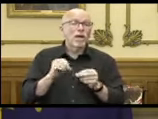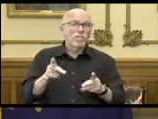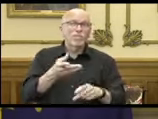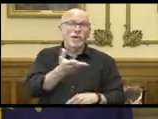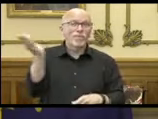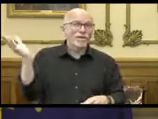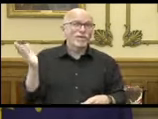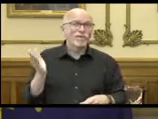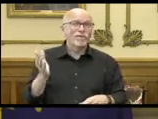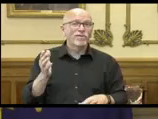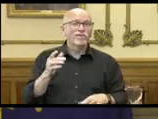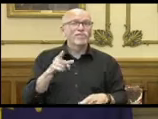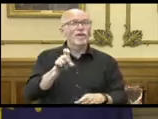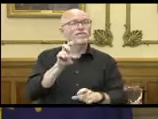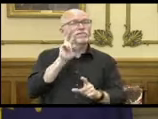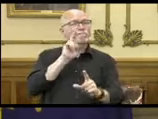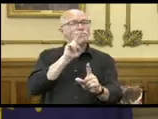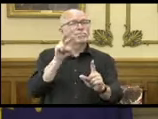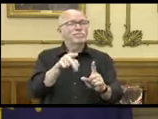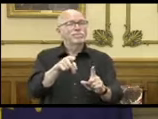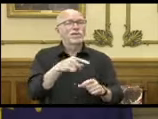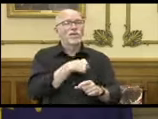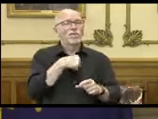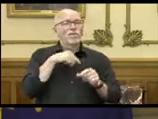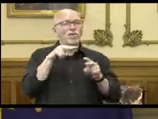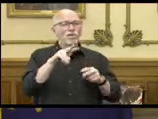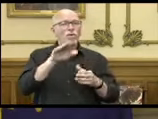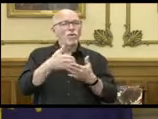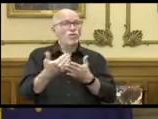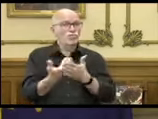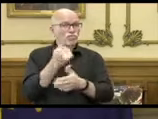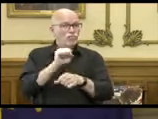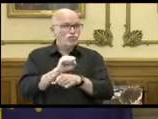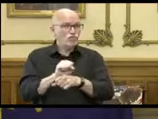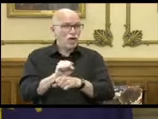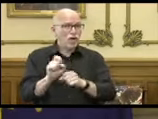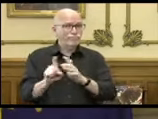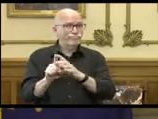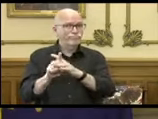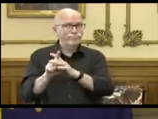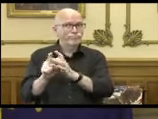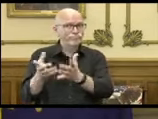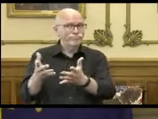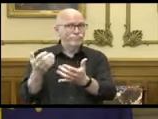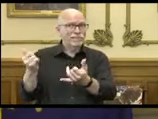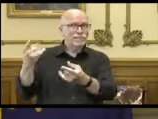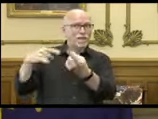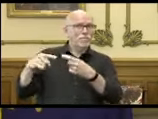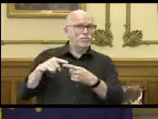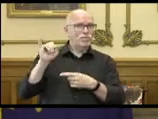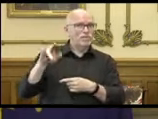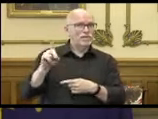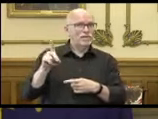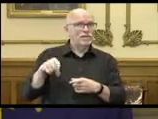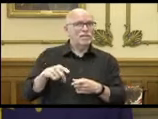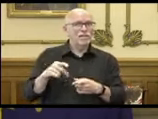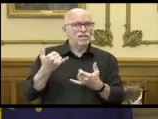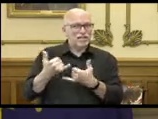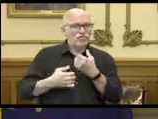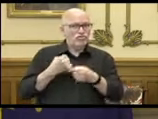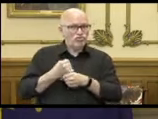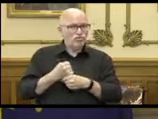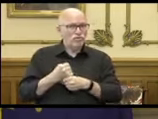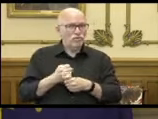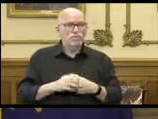put it all into perspective, when we look at all the new jobs that are coming to our state, even this year,